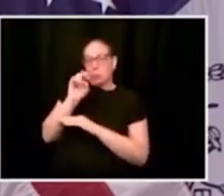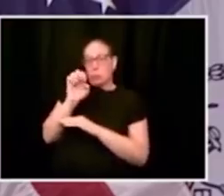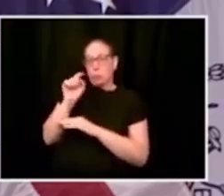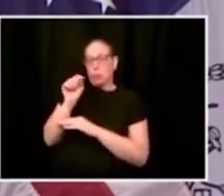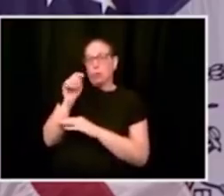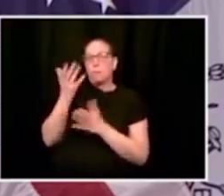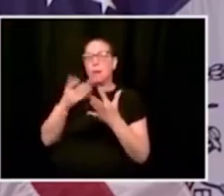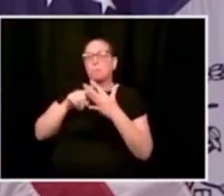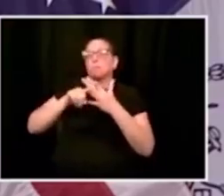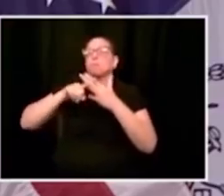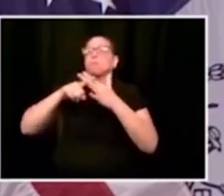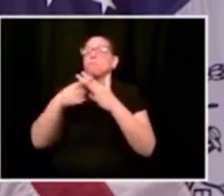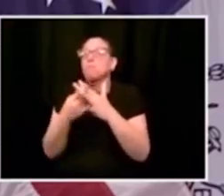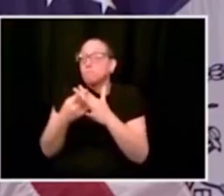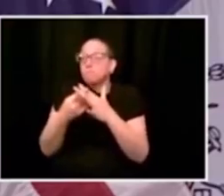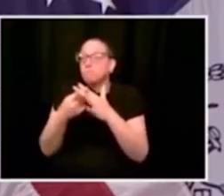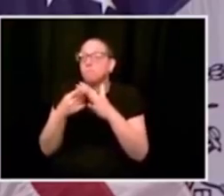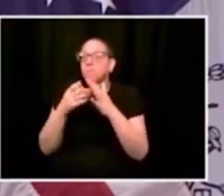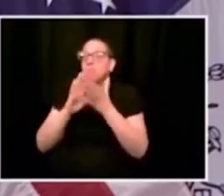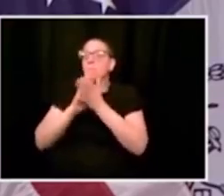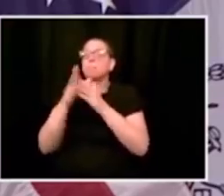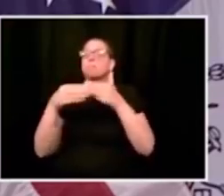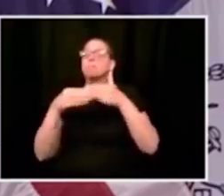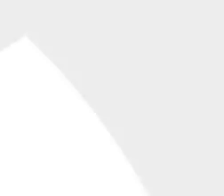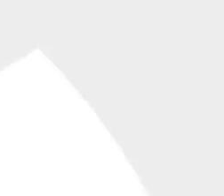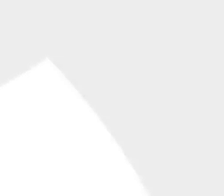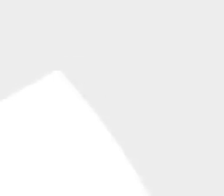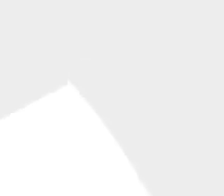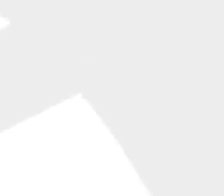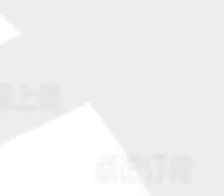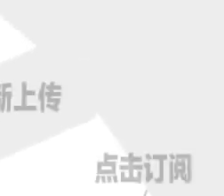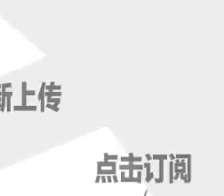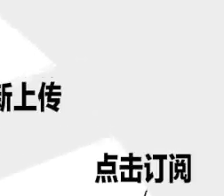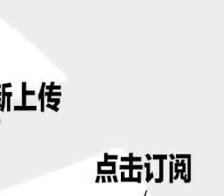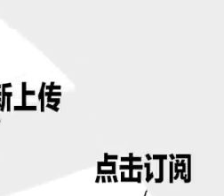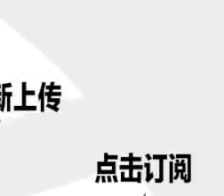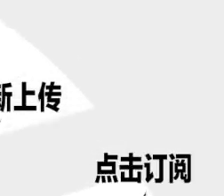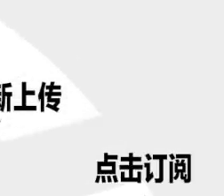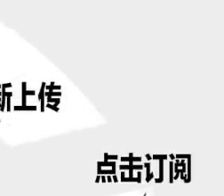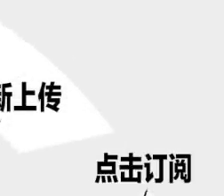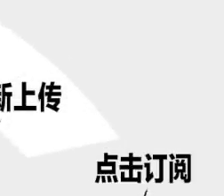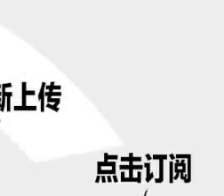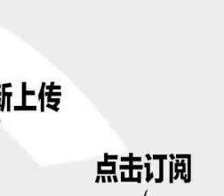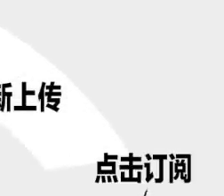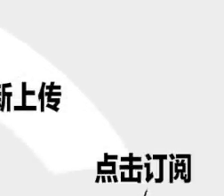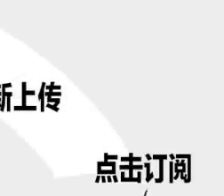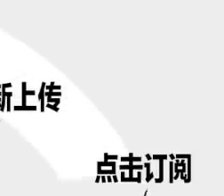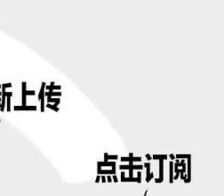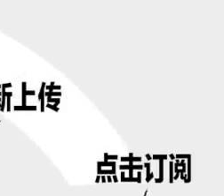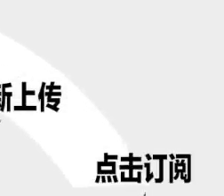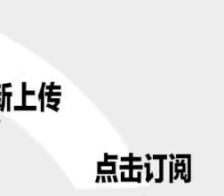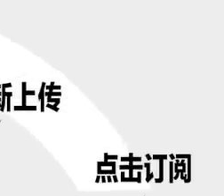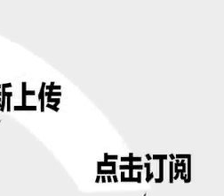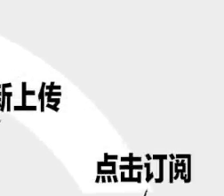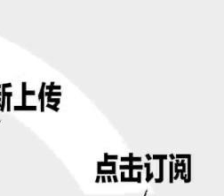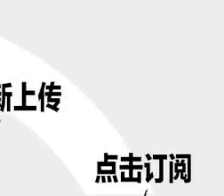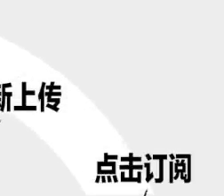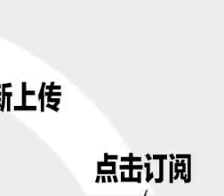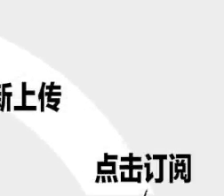are the areas where we could begin to have some flexibility. Thank you. Thank you.